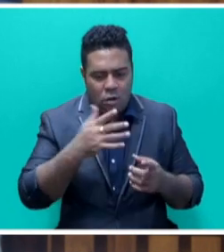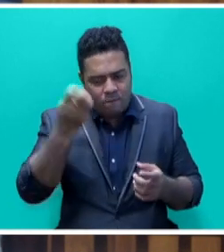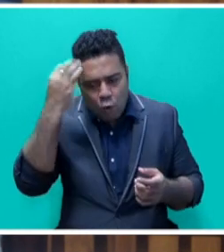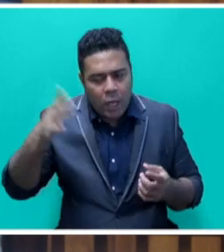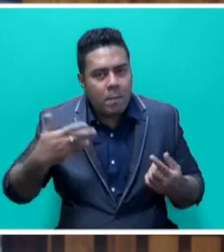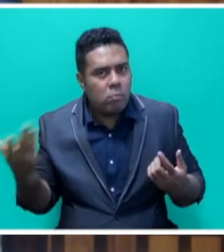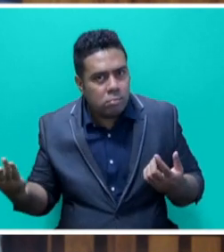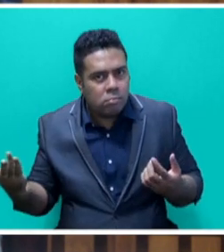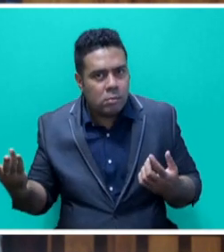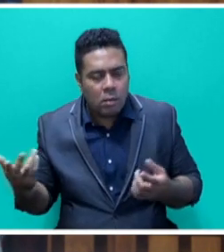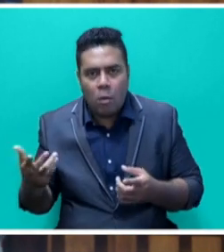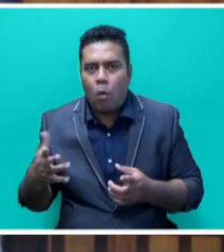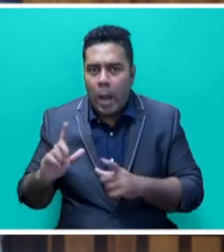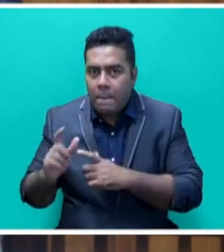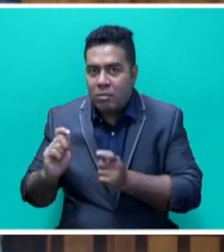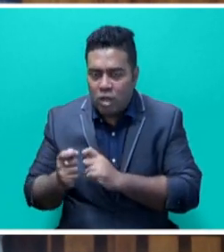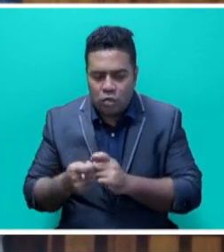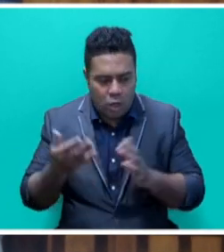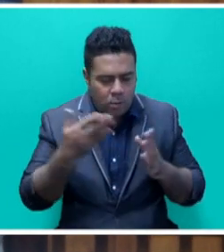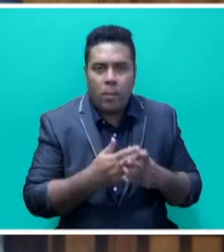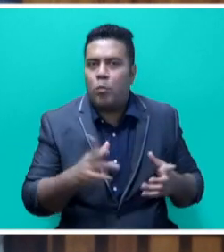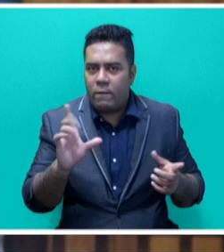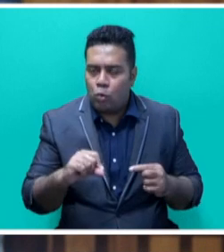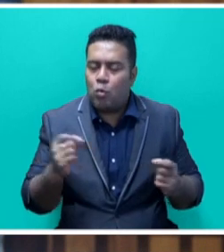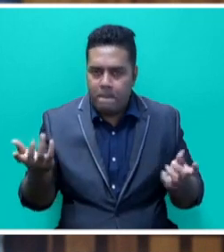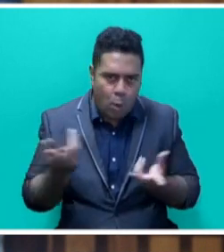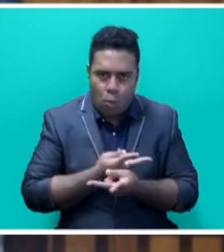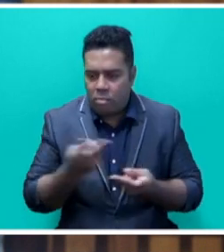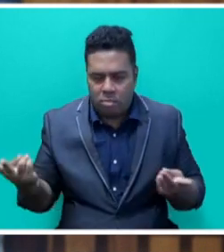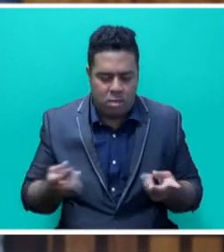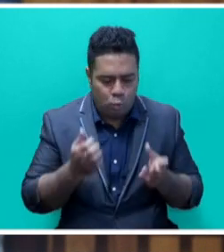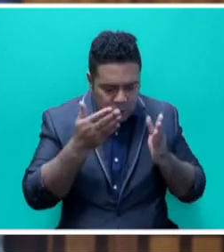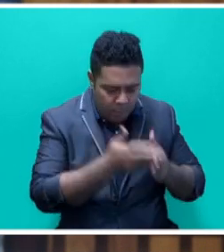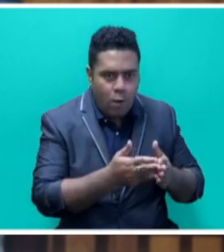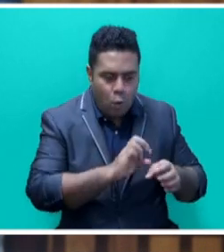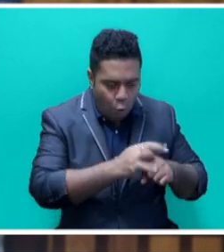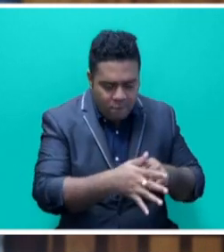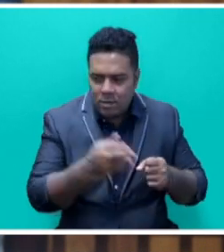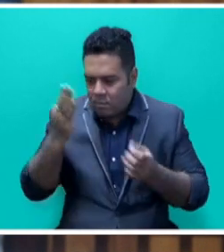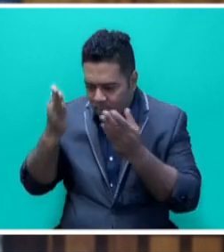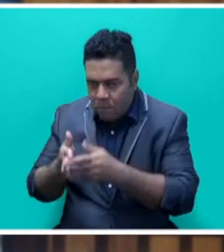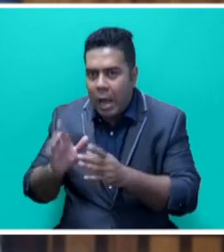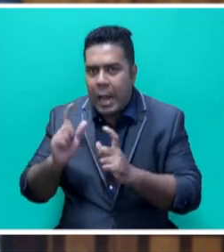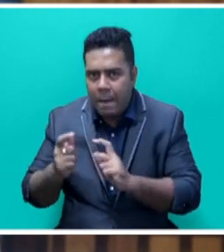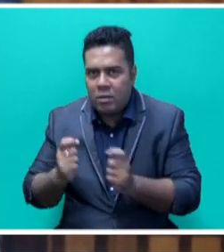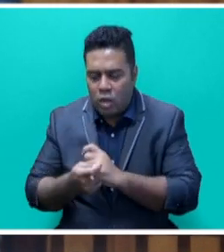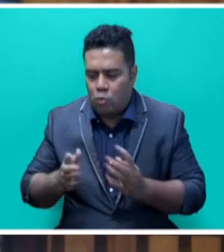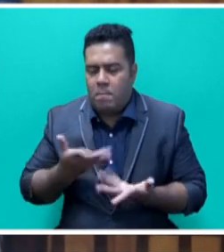It would be irresponsible and reckless not to do both simultaneously. These challenges are interconnected as our